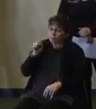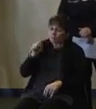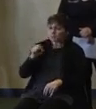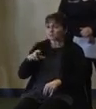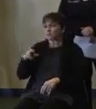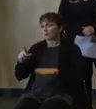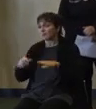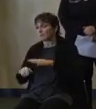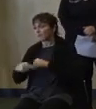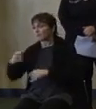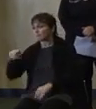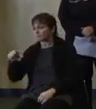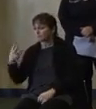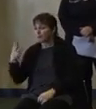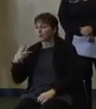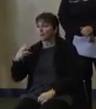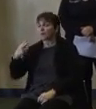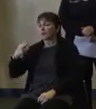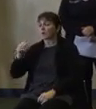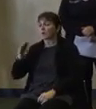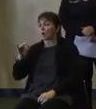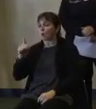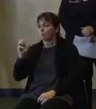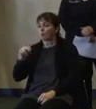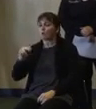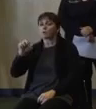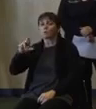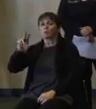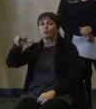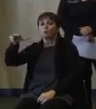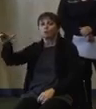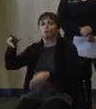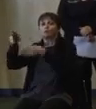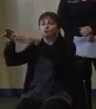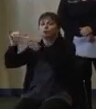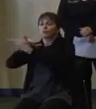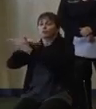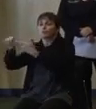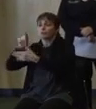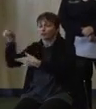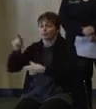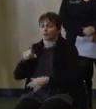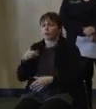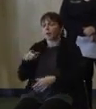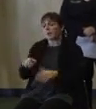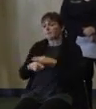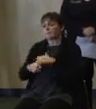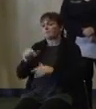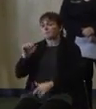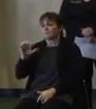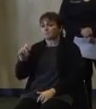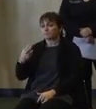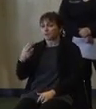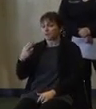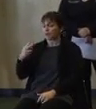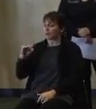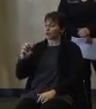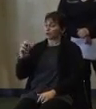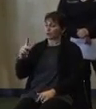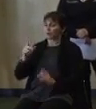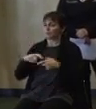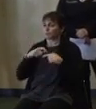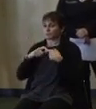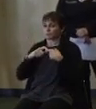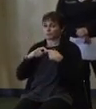service at Hoboken and 33rd Street in New York City. Path service in Newark remains suspended and will not be available for NJ